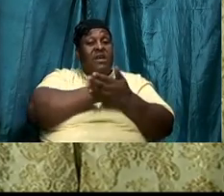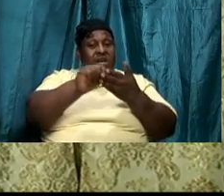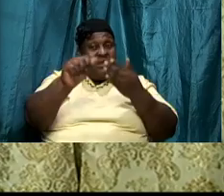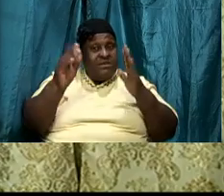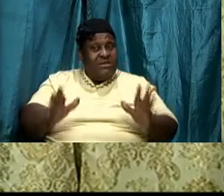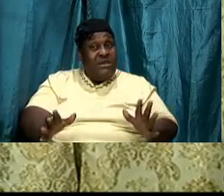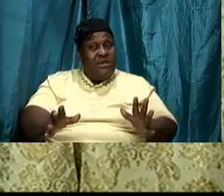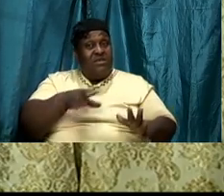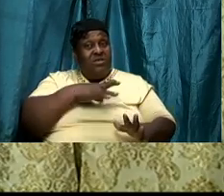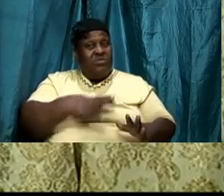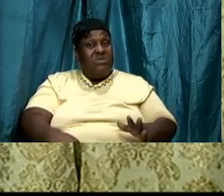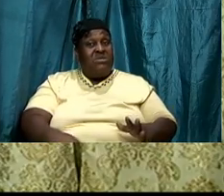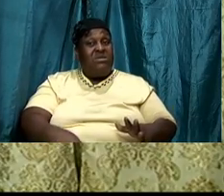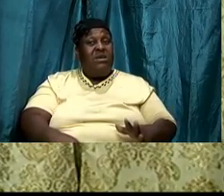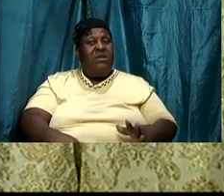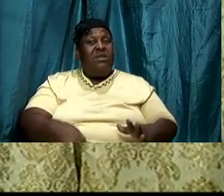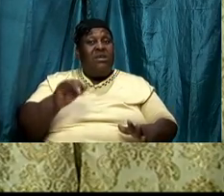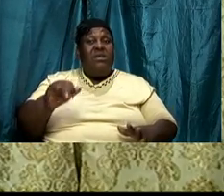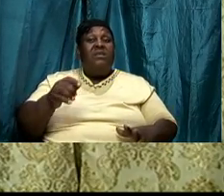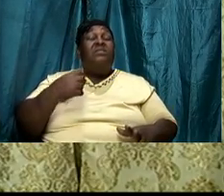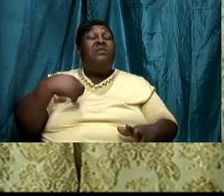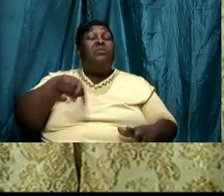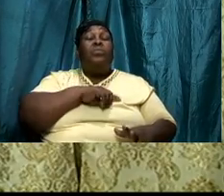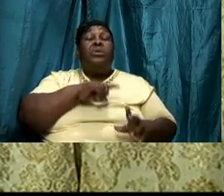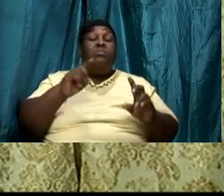already tell us that that is going to